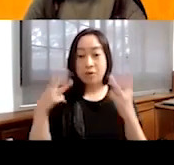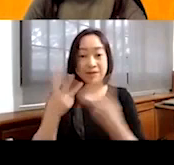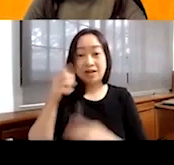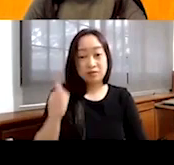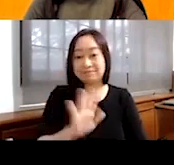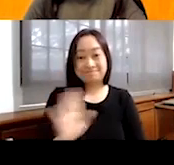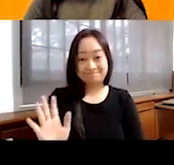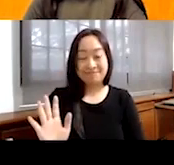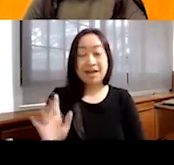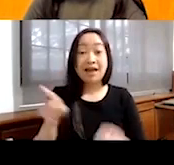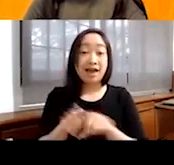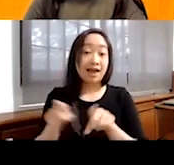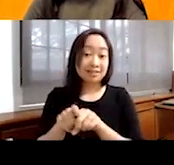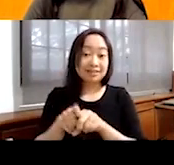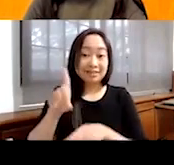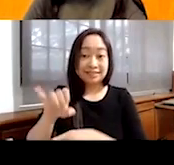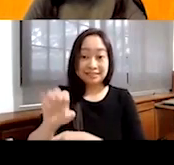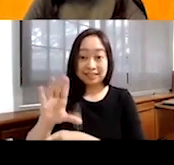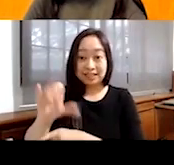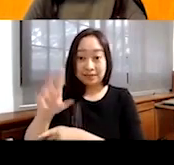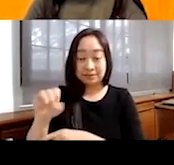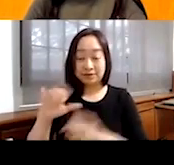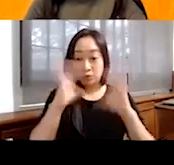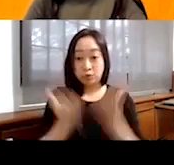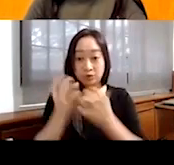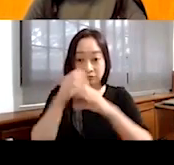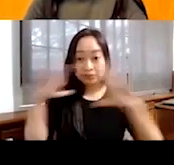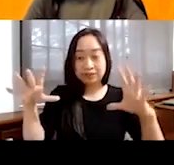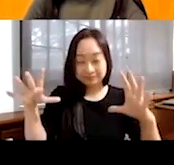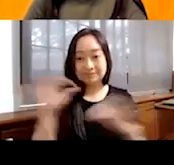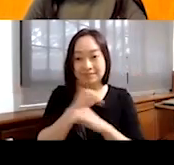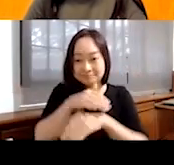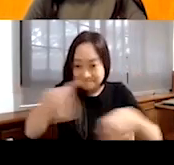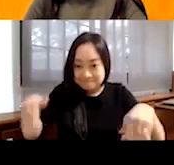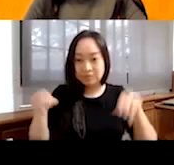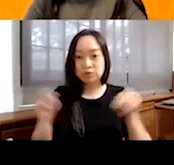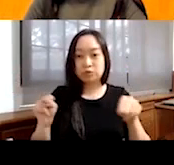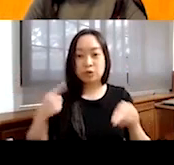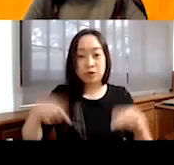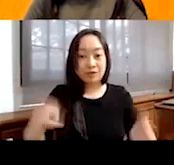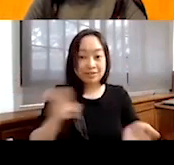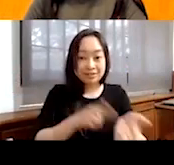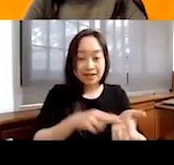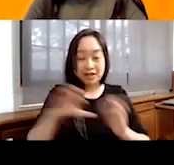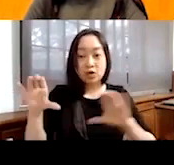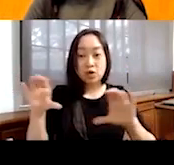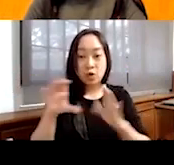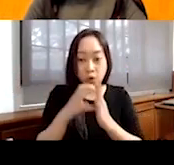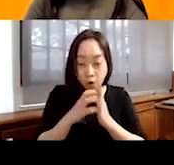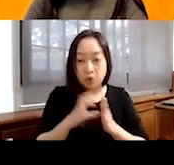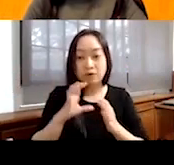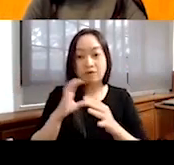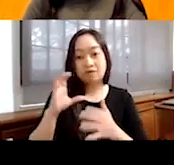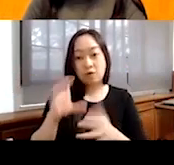As a disclaimer, World Vision remains impartial and neutral. We have signed a code of conduct for the International Red Cross